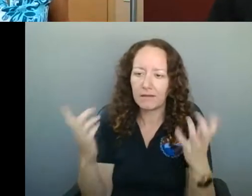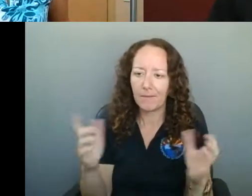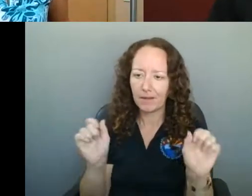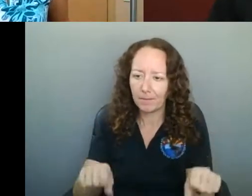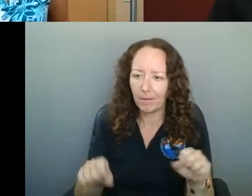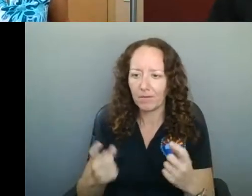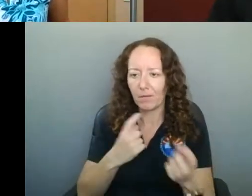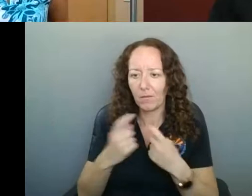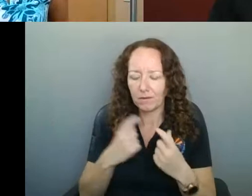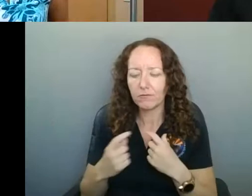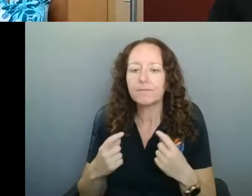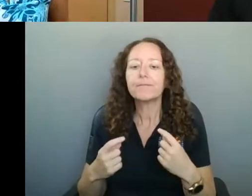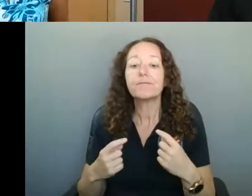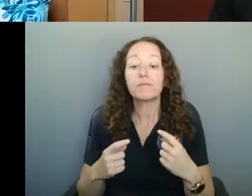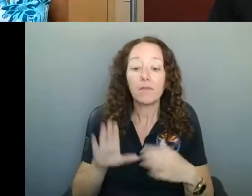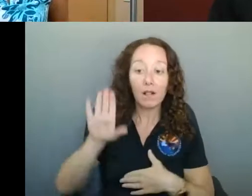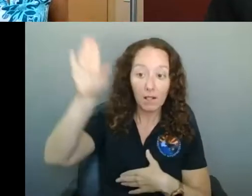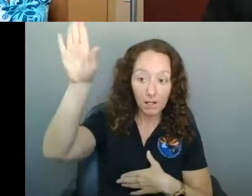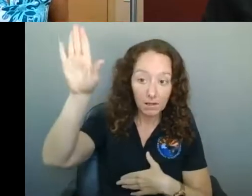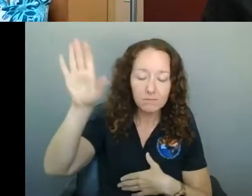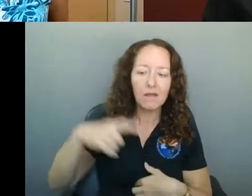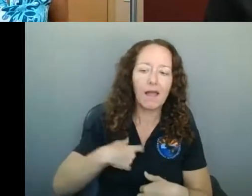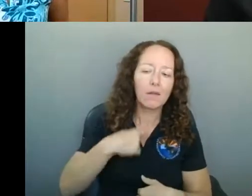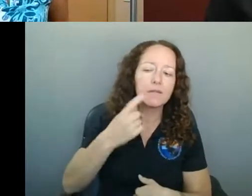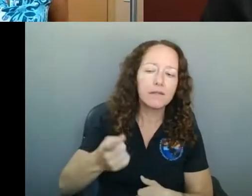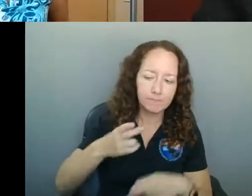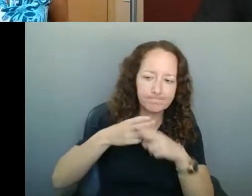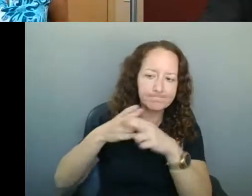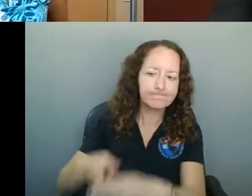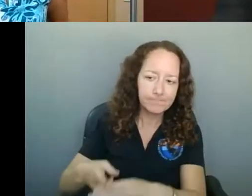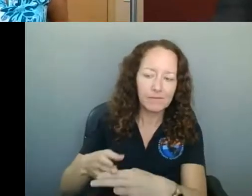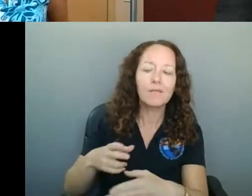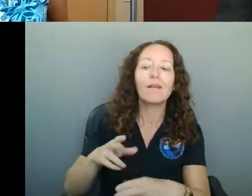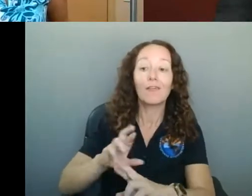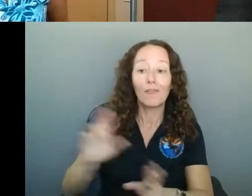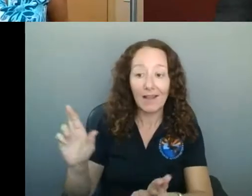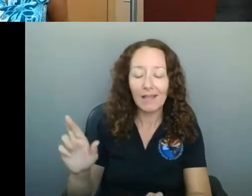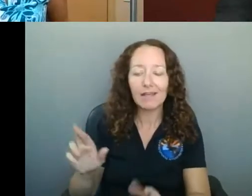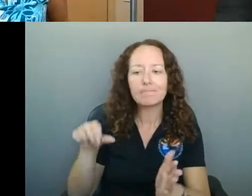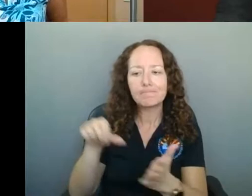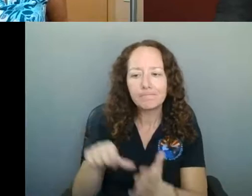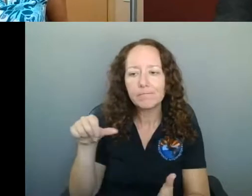name and ask you to unmute yourself before you speak. I see that there are already two questions.